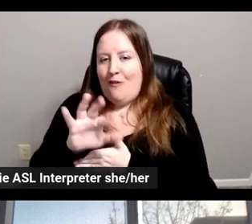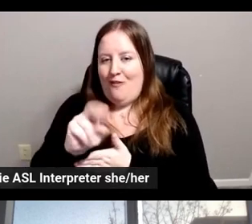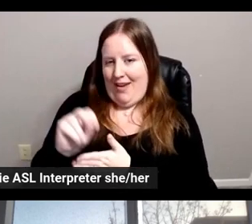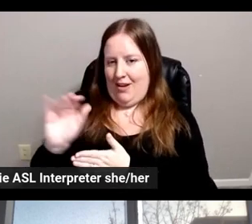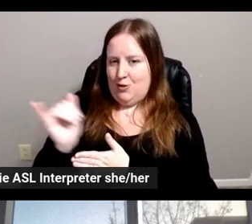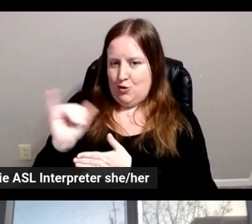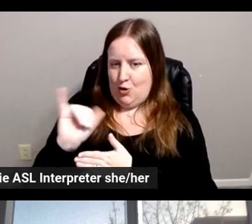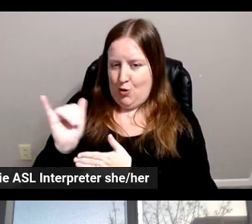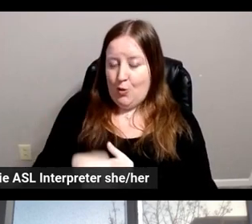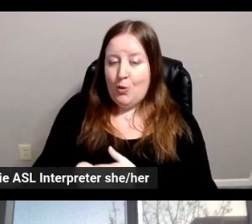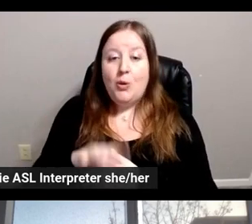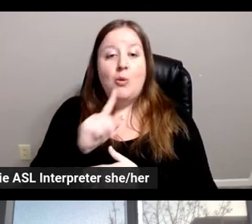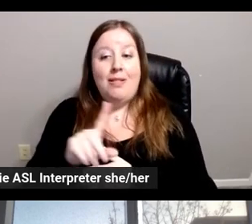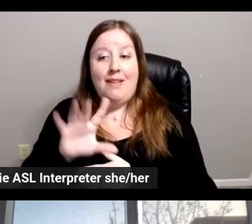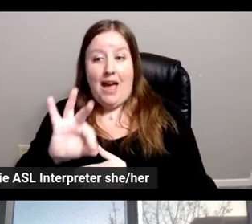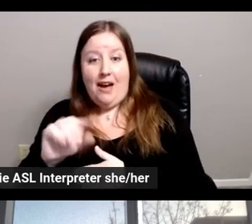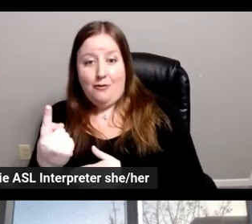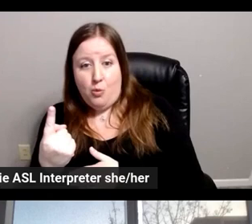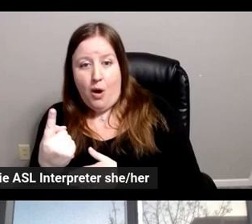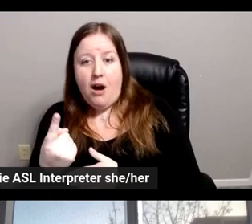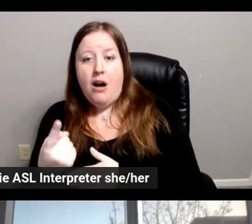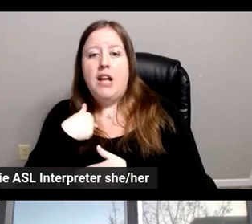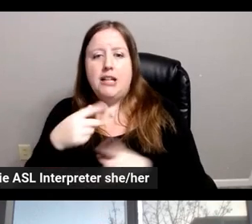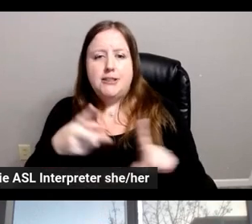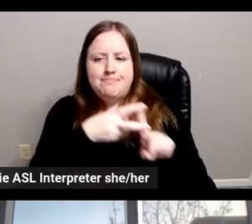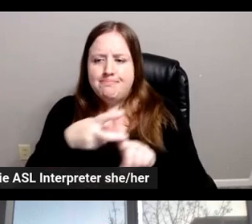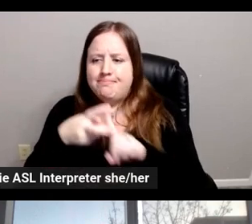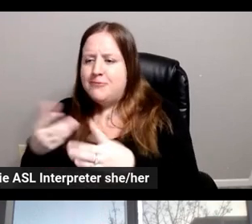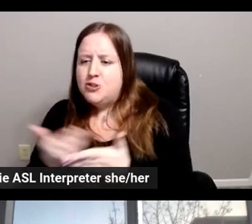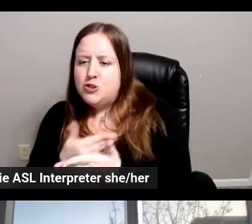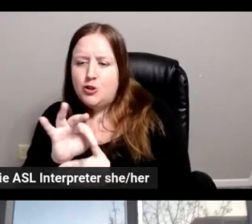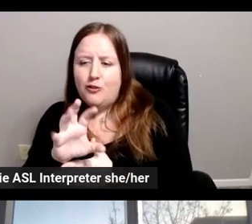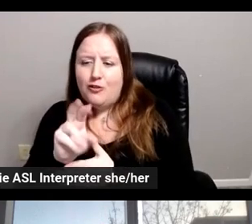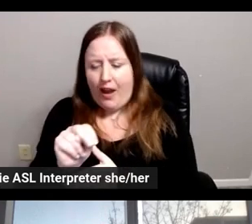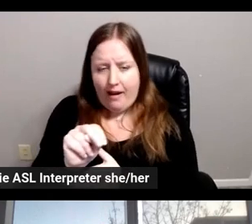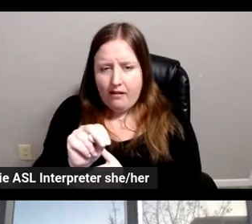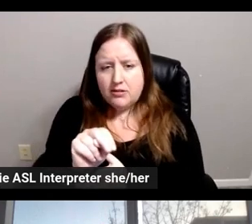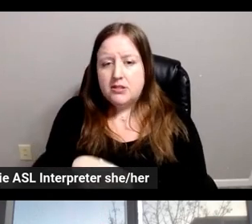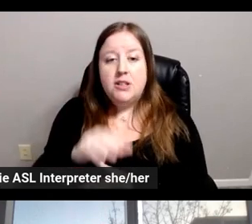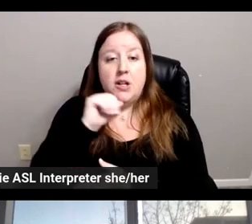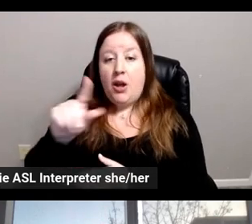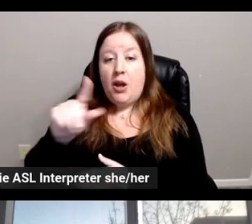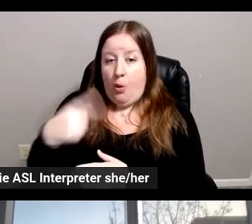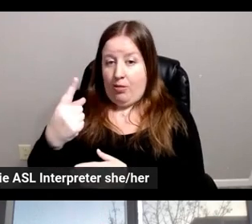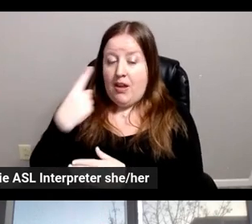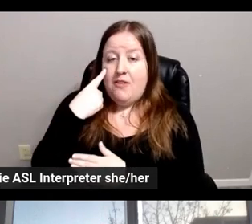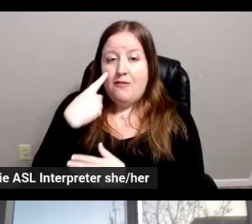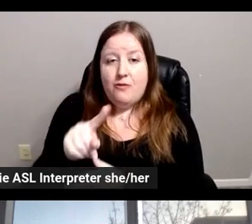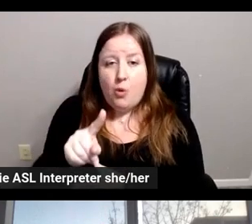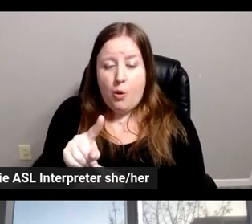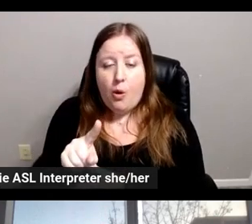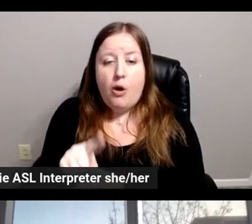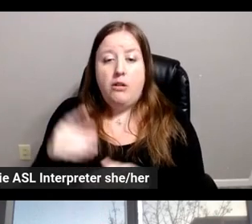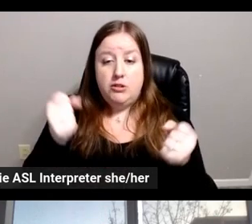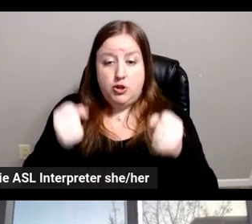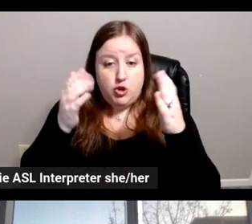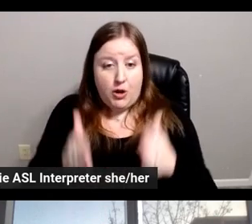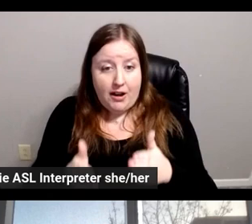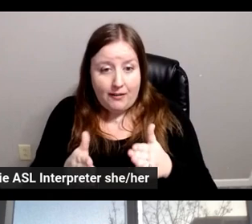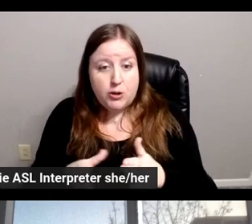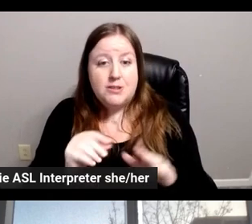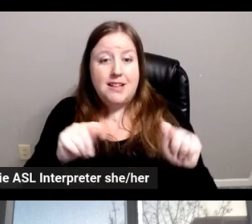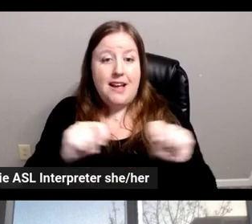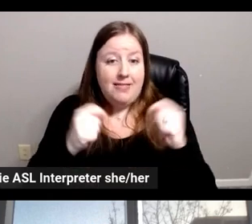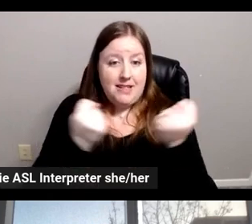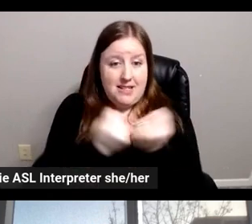Formula One has been bringing. So, you know, it not only goes into the, you know, to the drivers and team principles